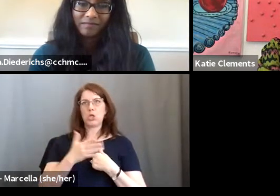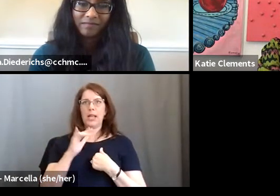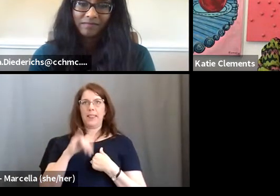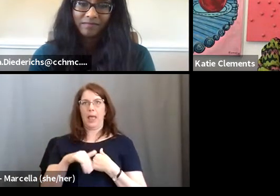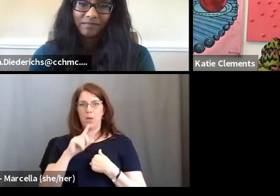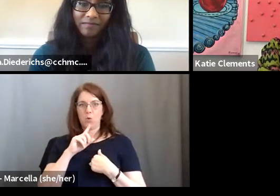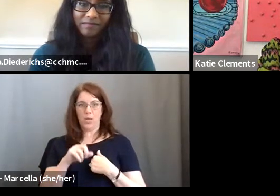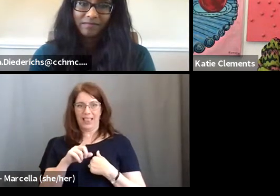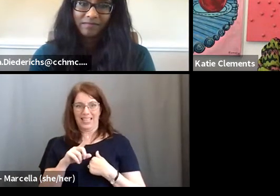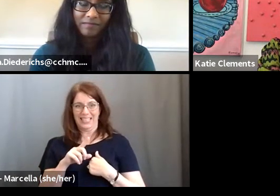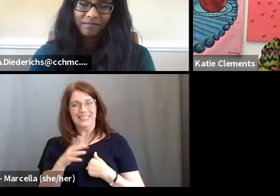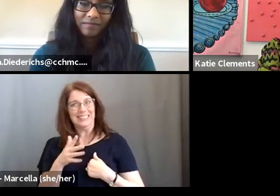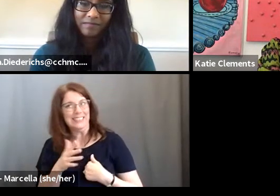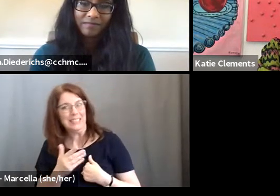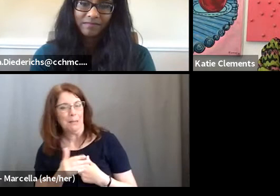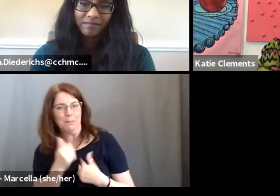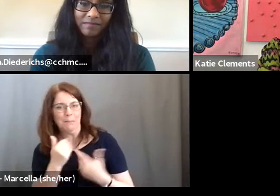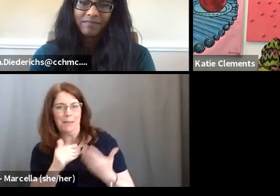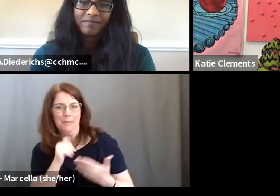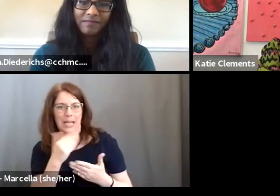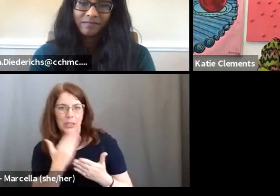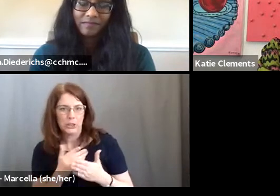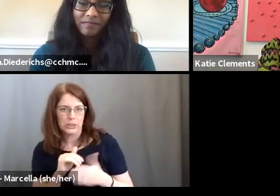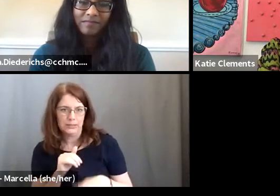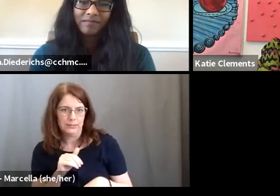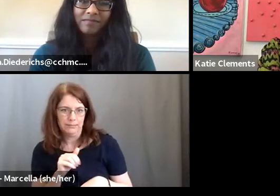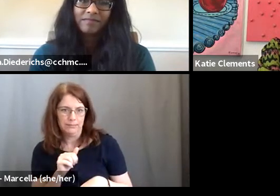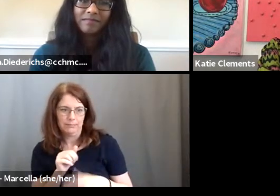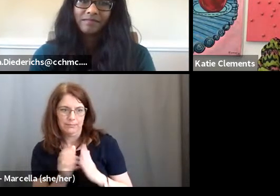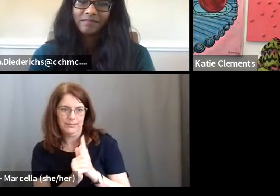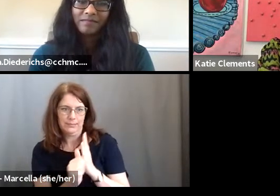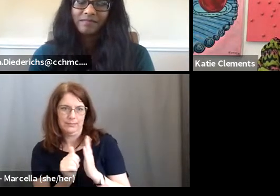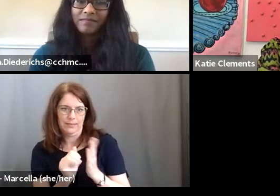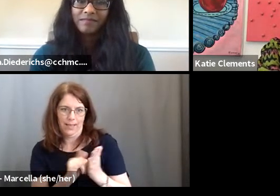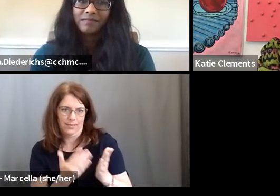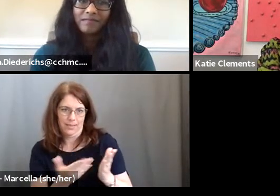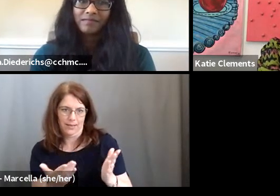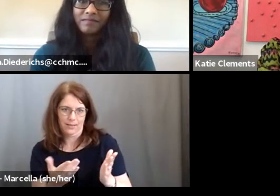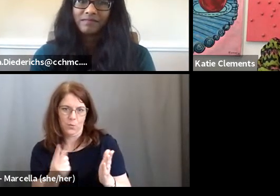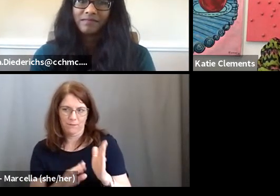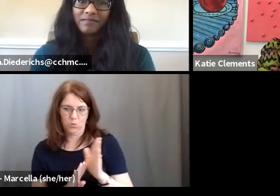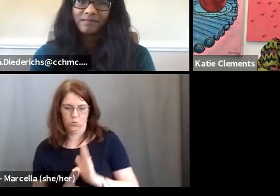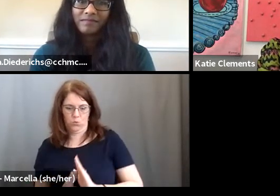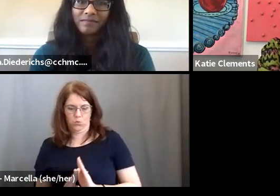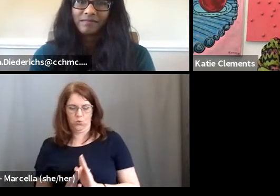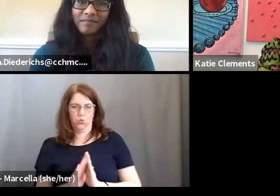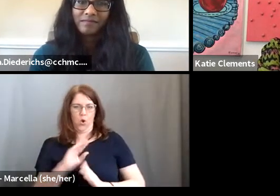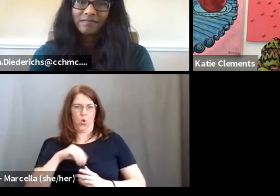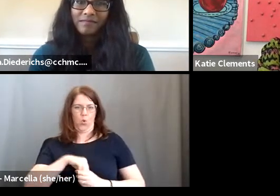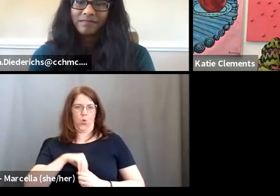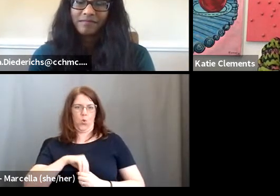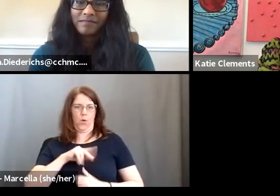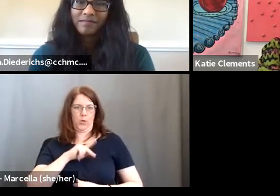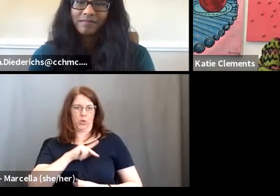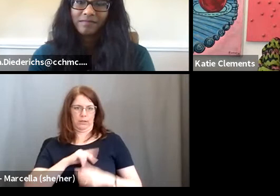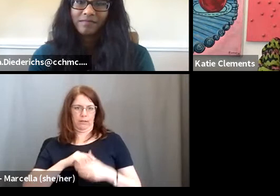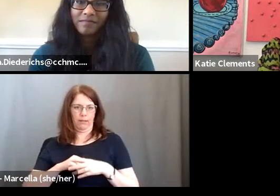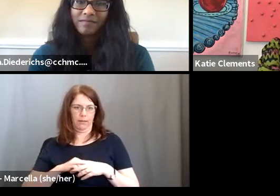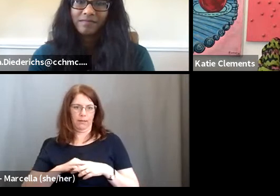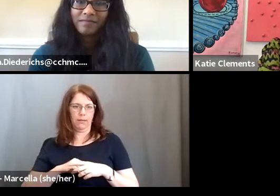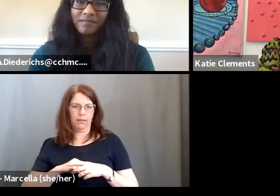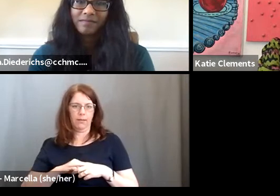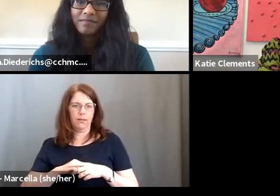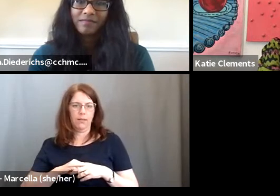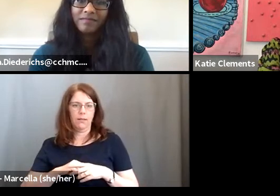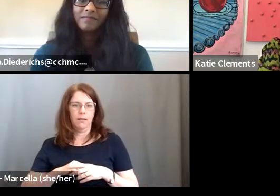that we're actually maybe not that good at, you know, um, and then we have to, uh, grow personally. So I think that, um,